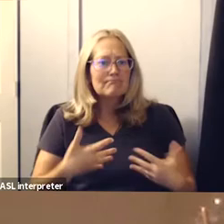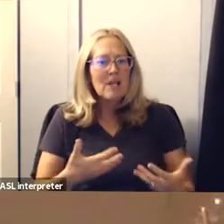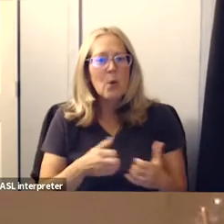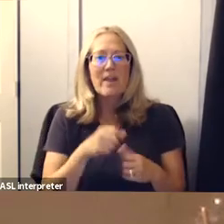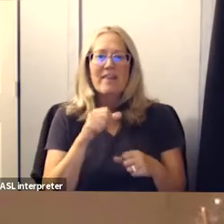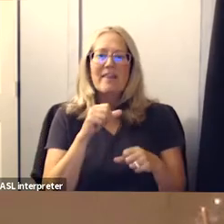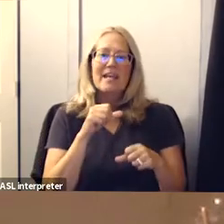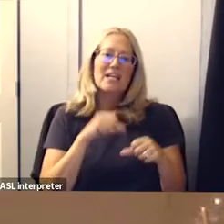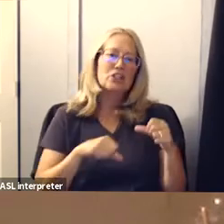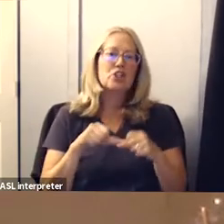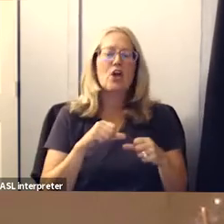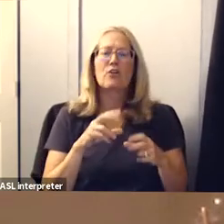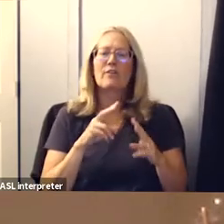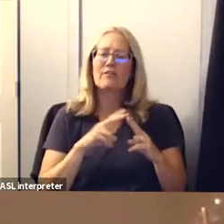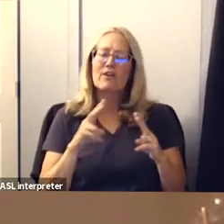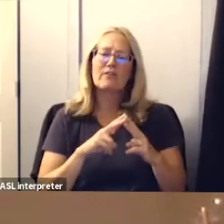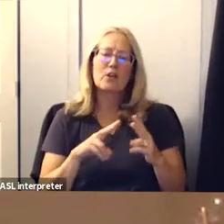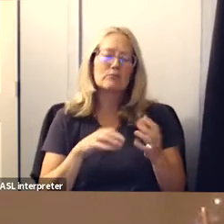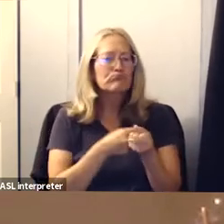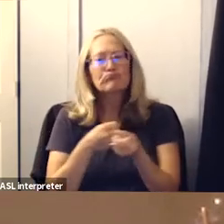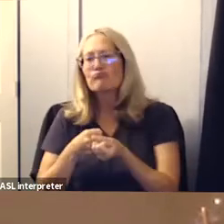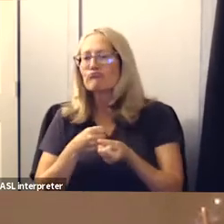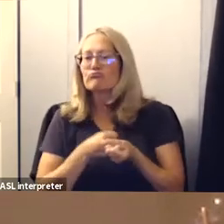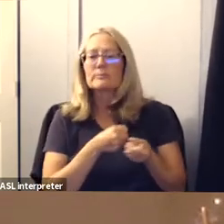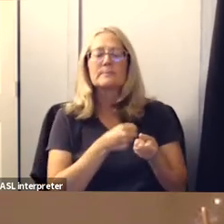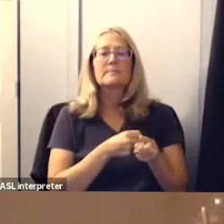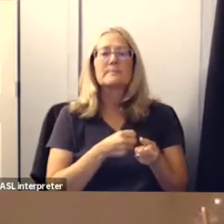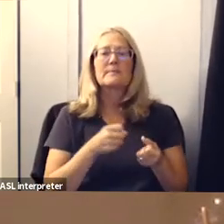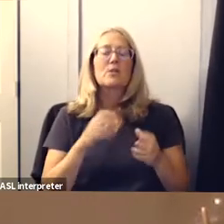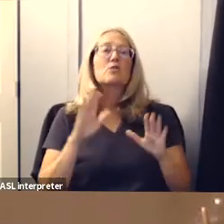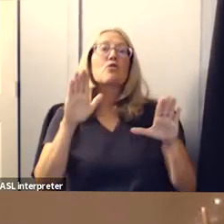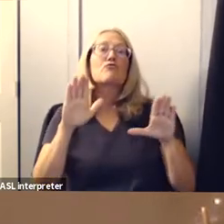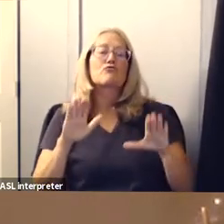to see it put all together uh and display down in orange county last weekend